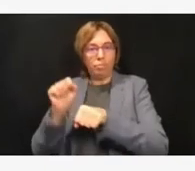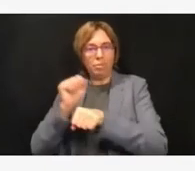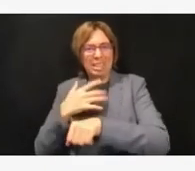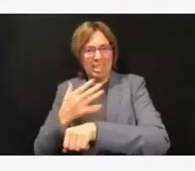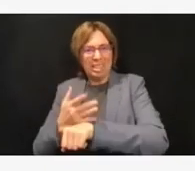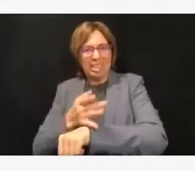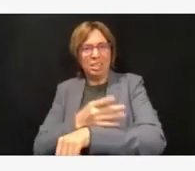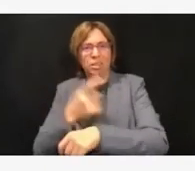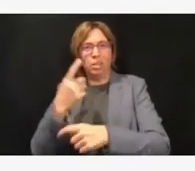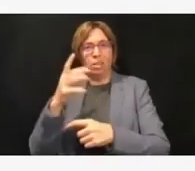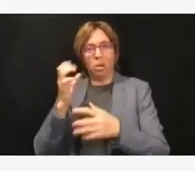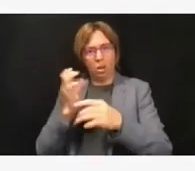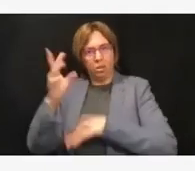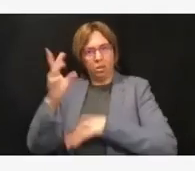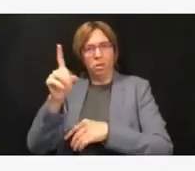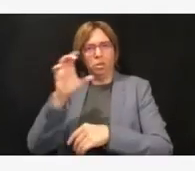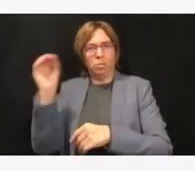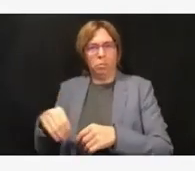into the days and evenings.